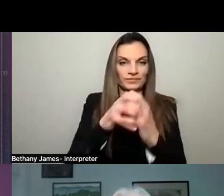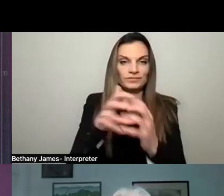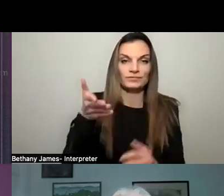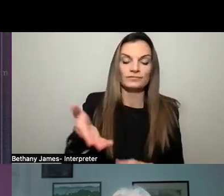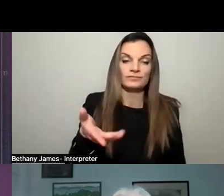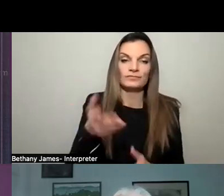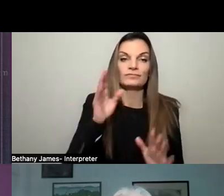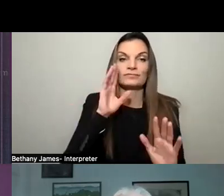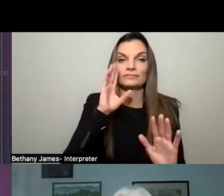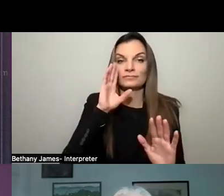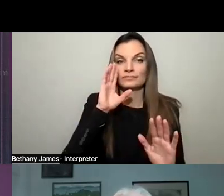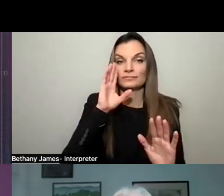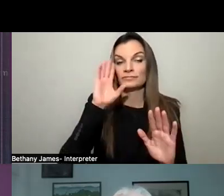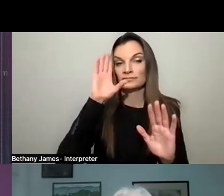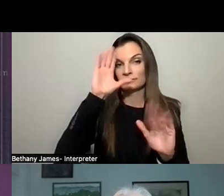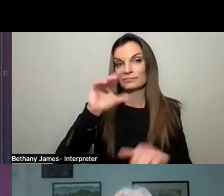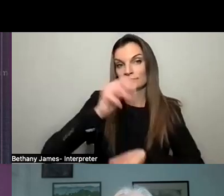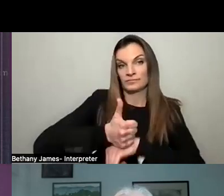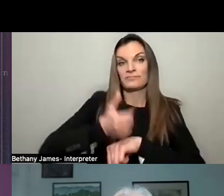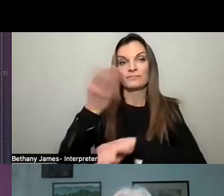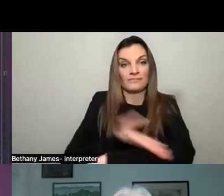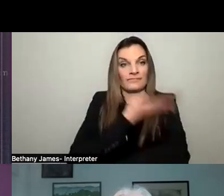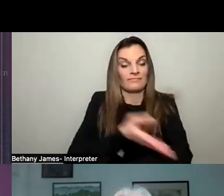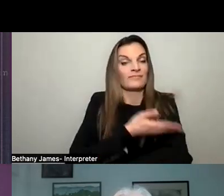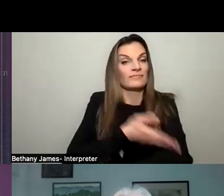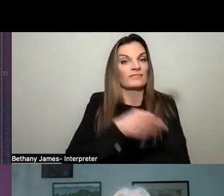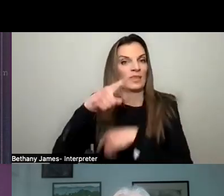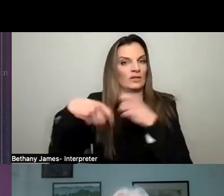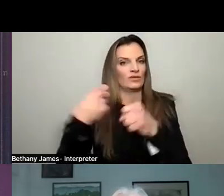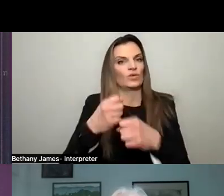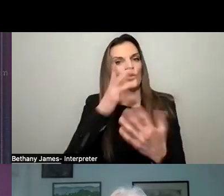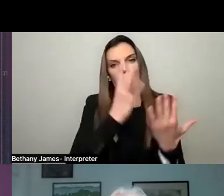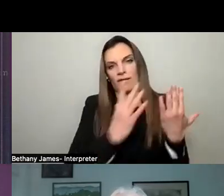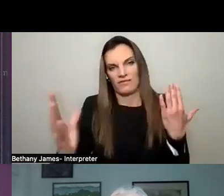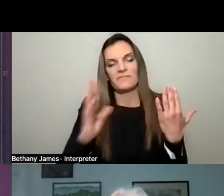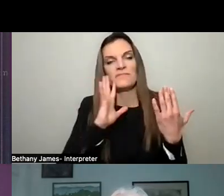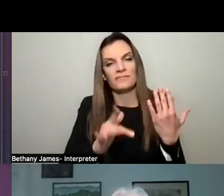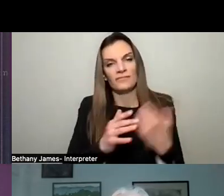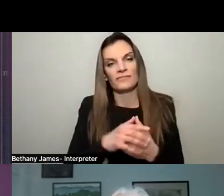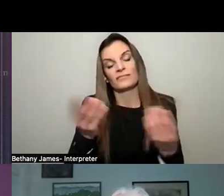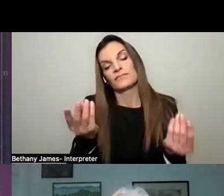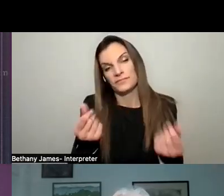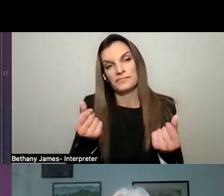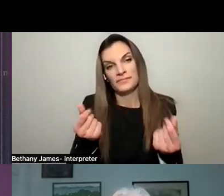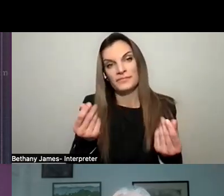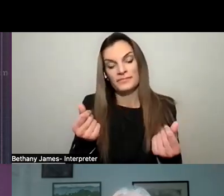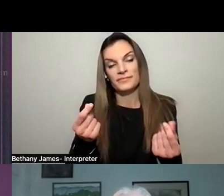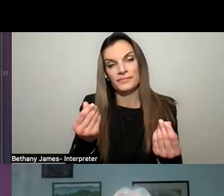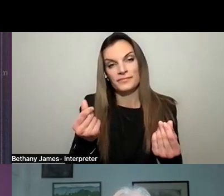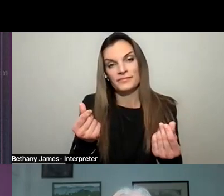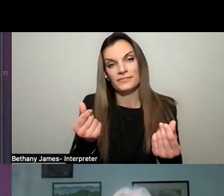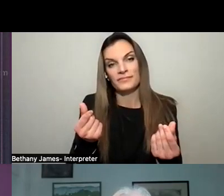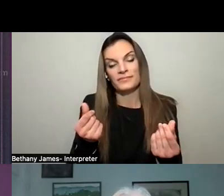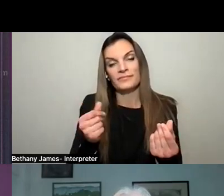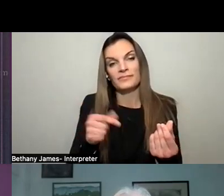Expect the road to go on begin construction later on this year. The property will the rest of the property